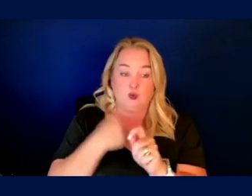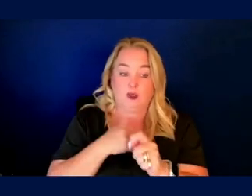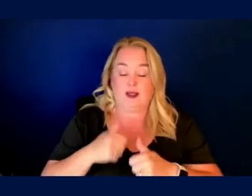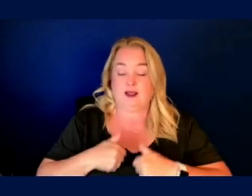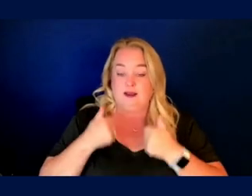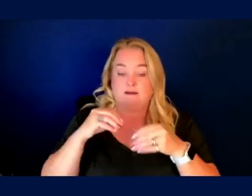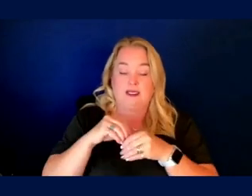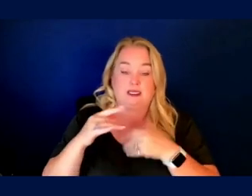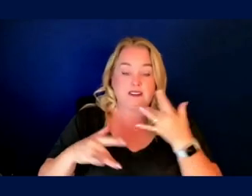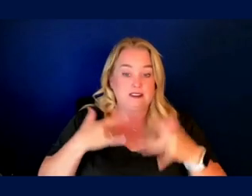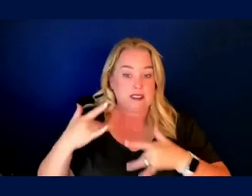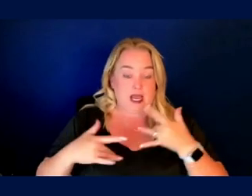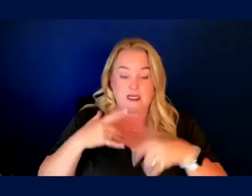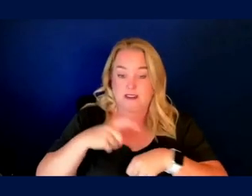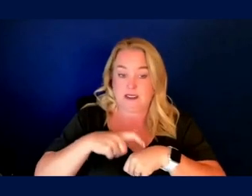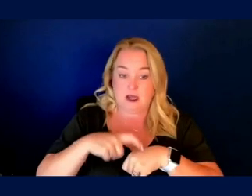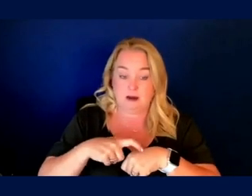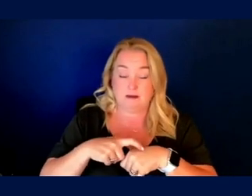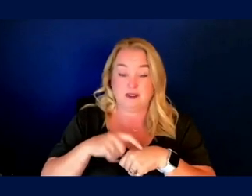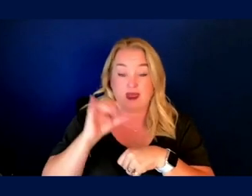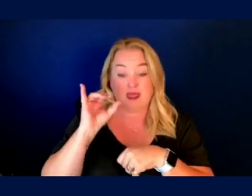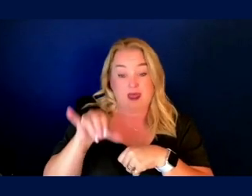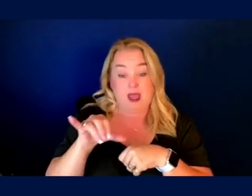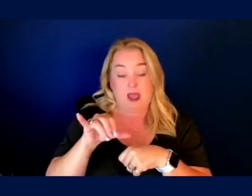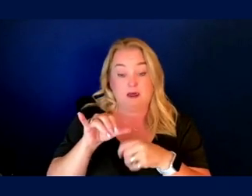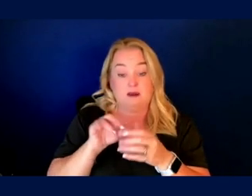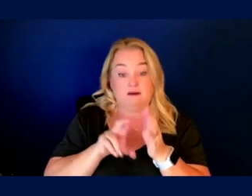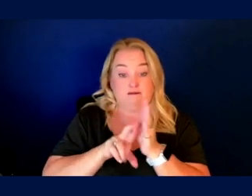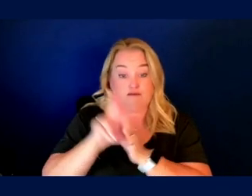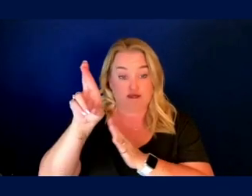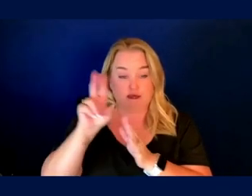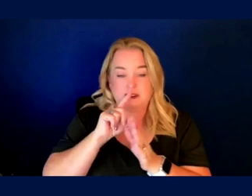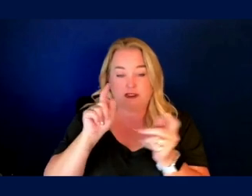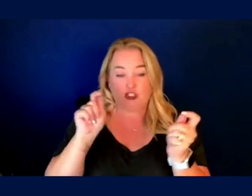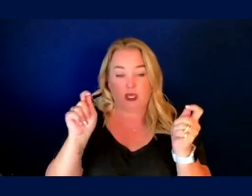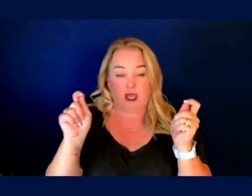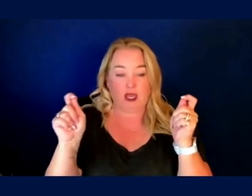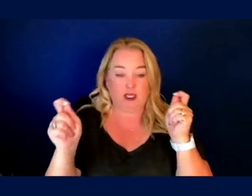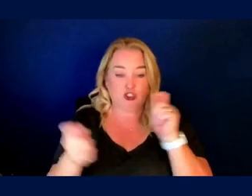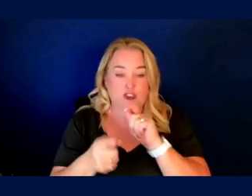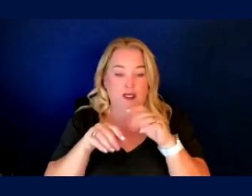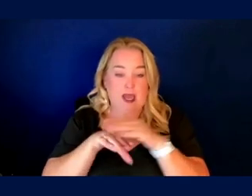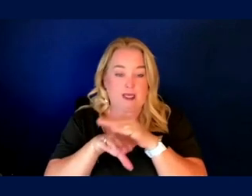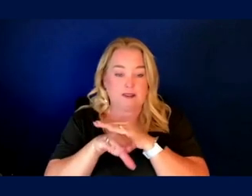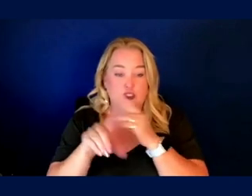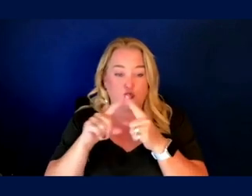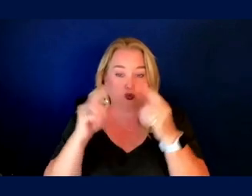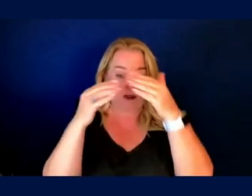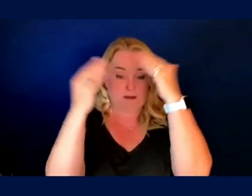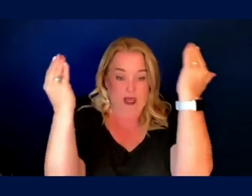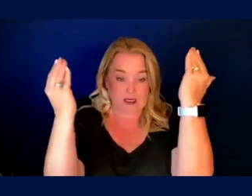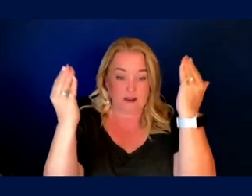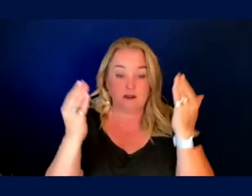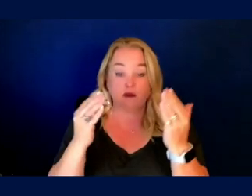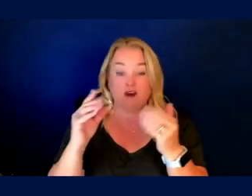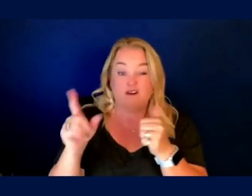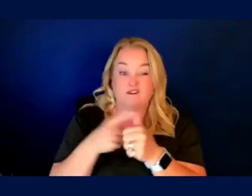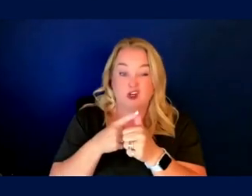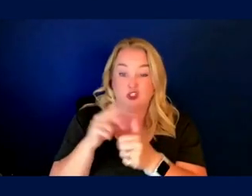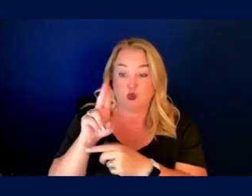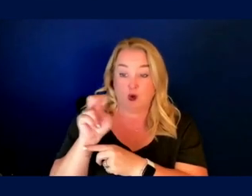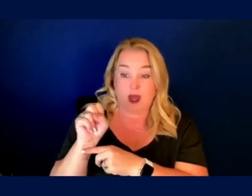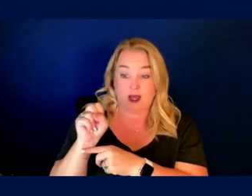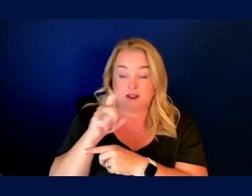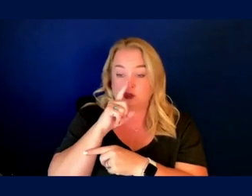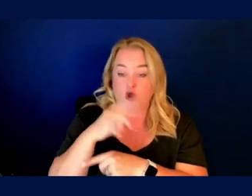Commercial spaceflight in particular is changing the paradigm on access to space. The first U.S. astronauts were white